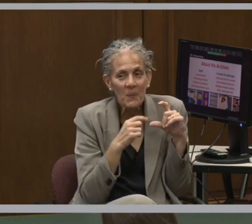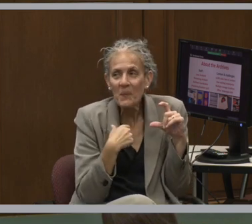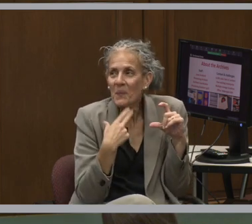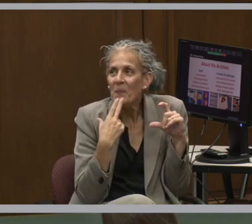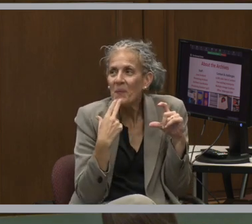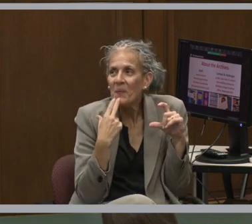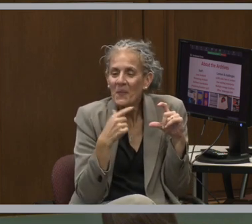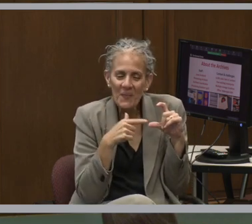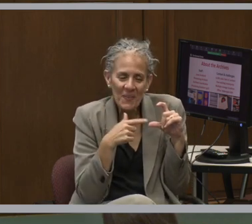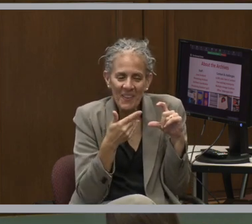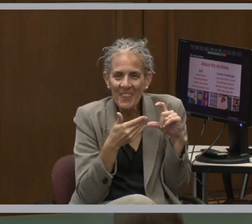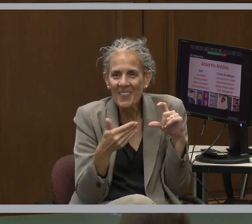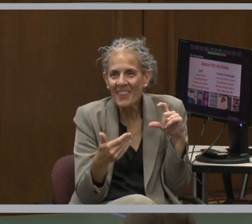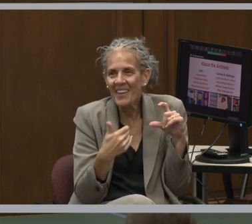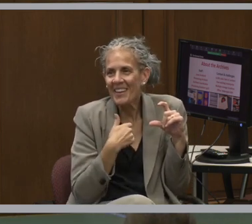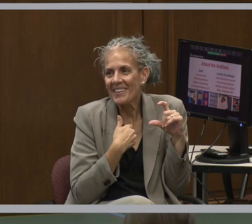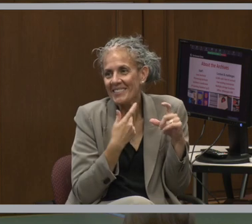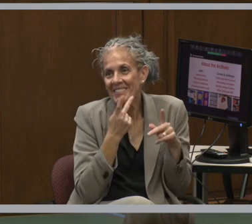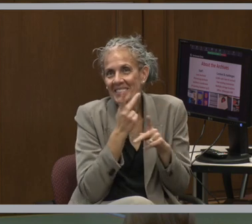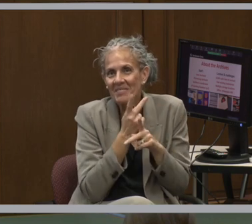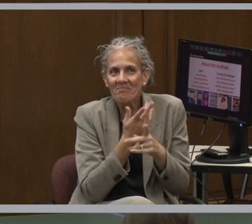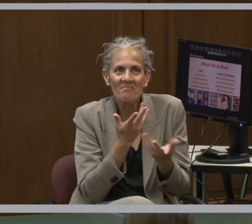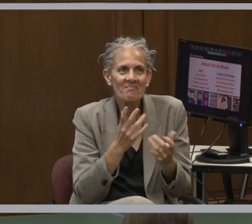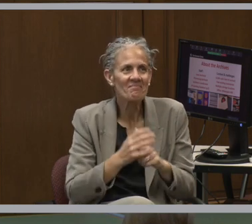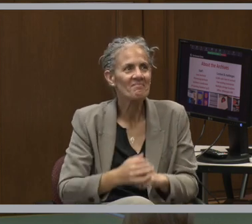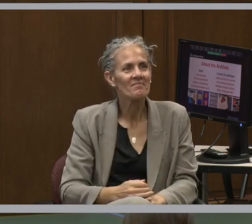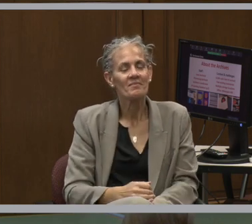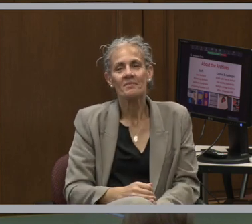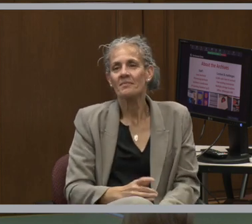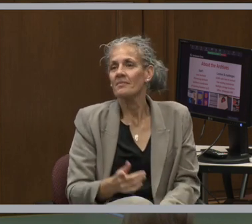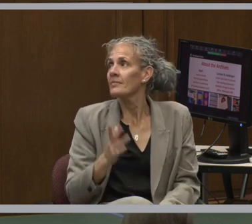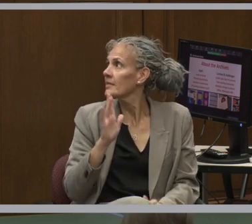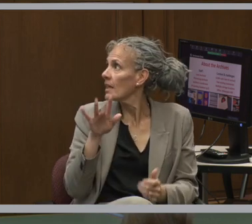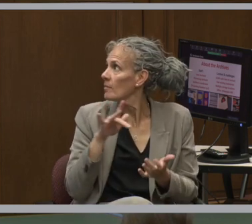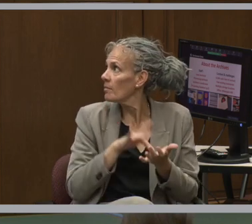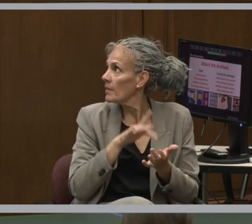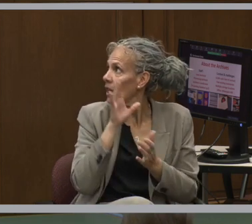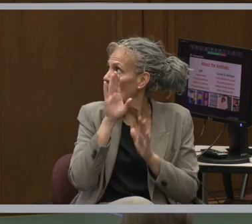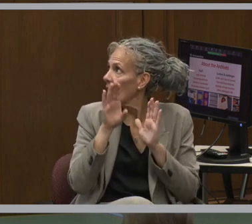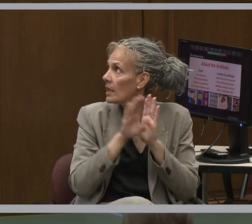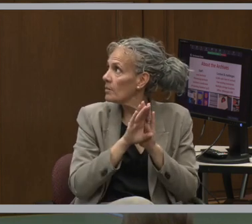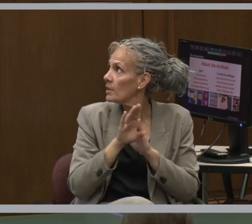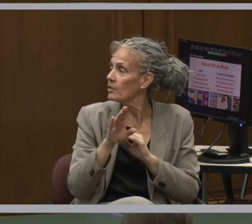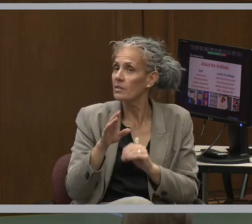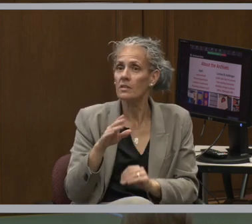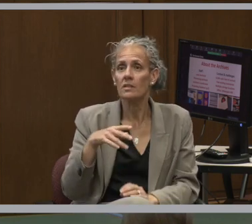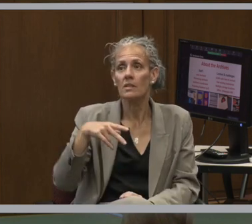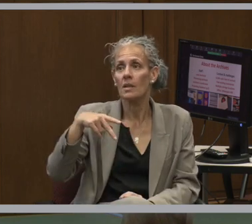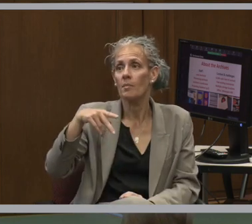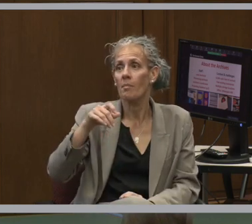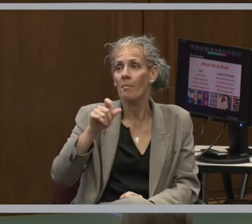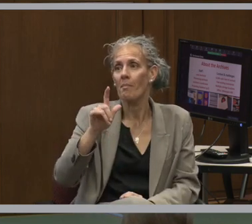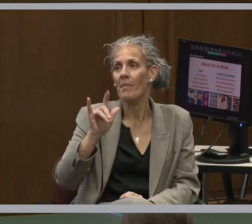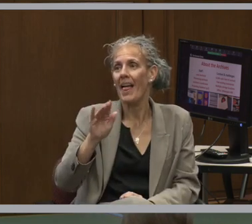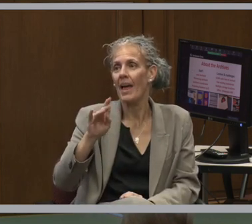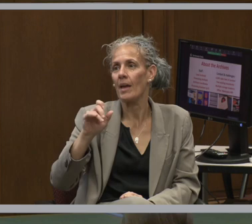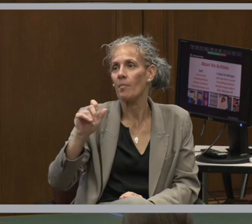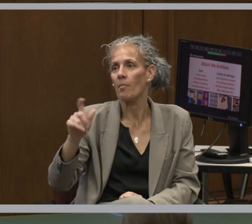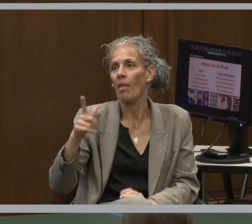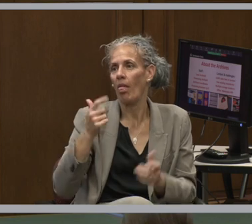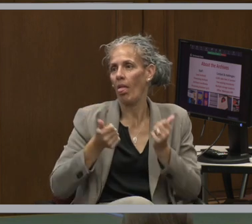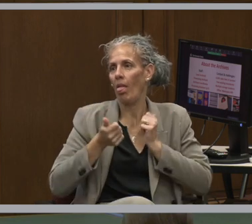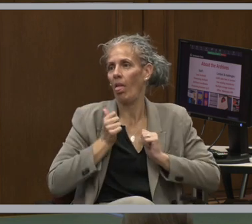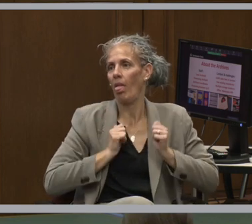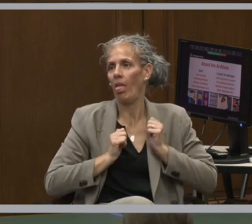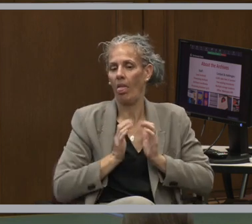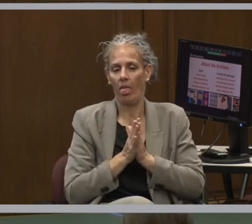great item to take on the road. The middle image is the playbills, just a very small number of them.